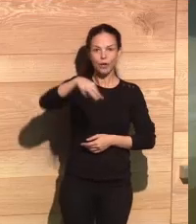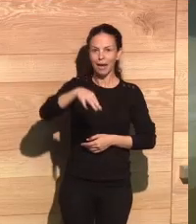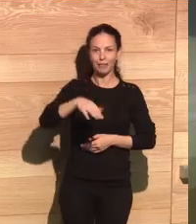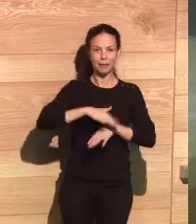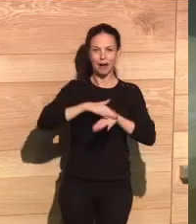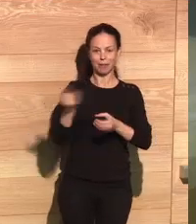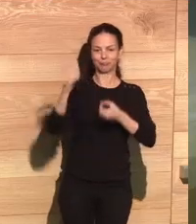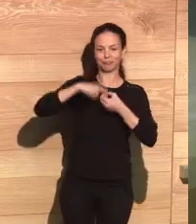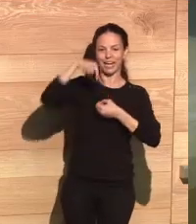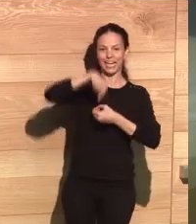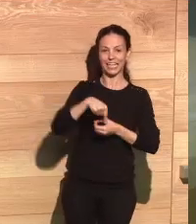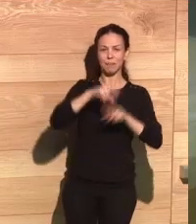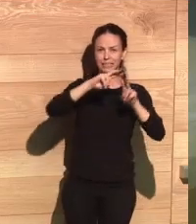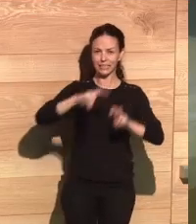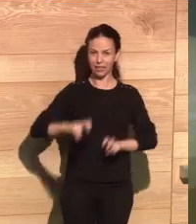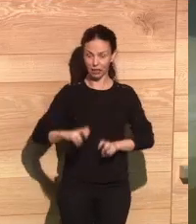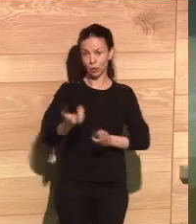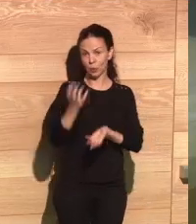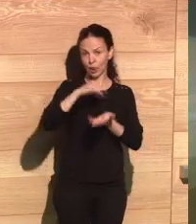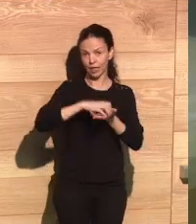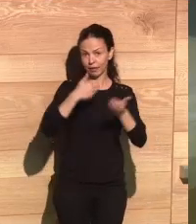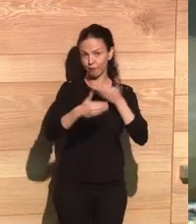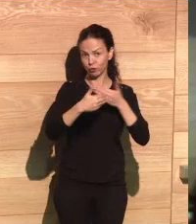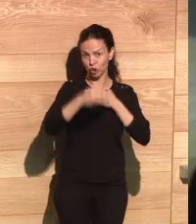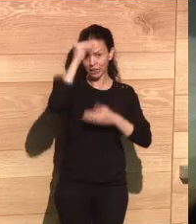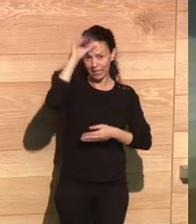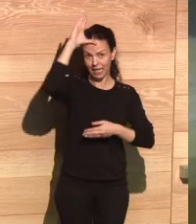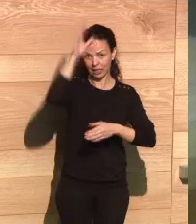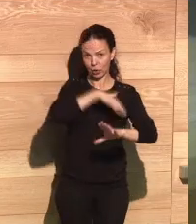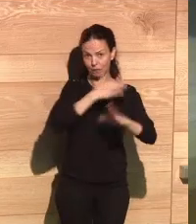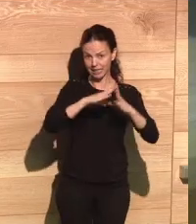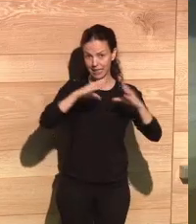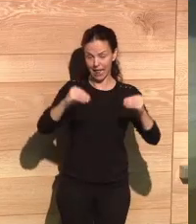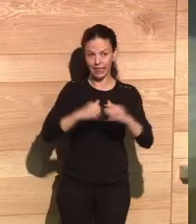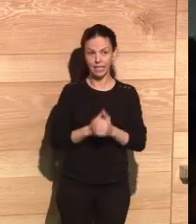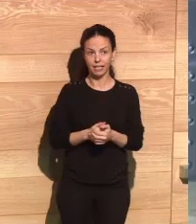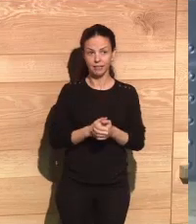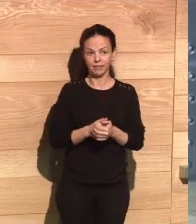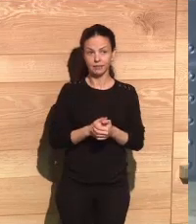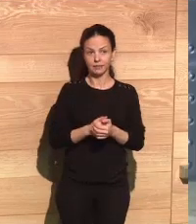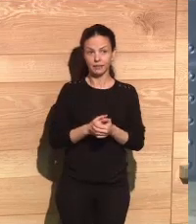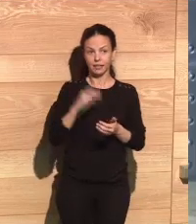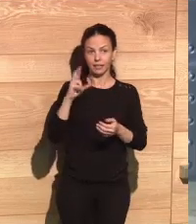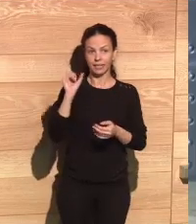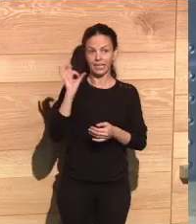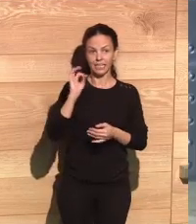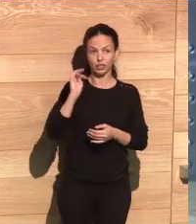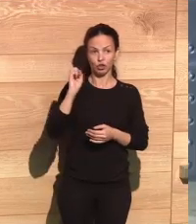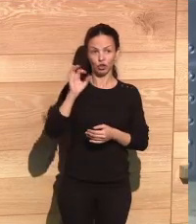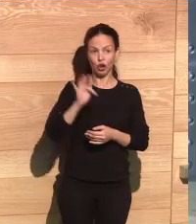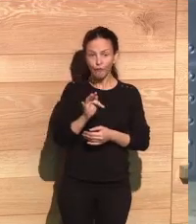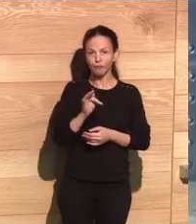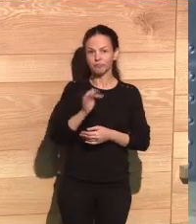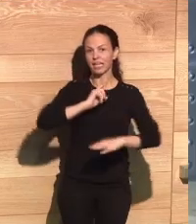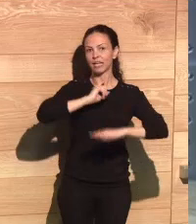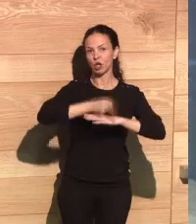Bolt who has come especially and specifically just for this event. She is a researcher in the University of Cambridge. We also have